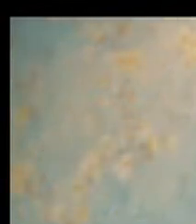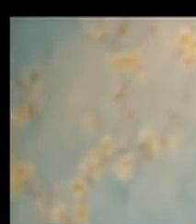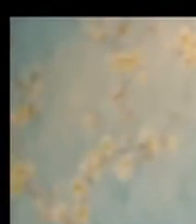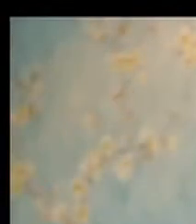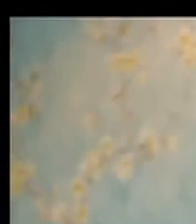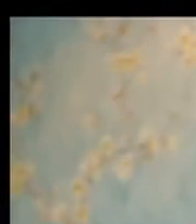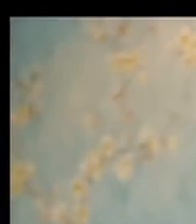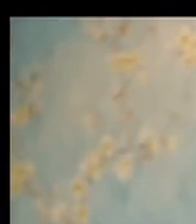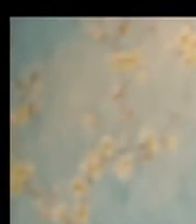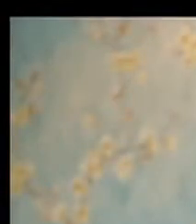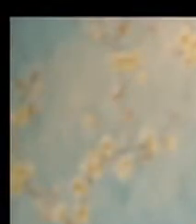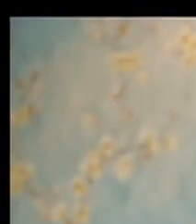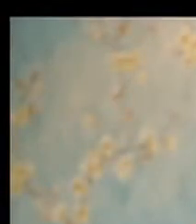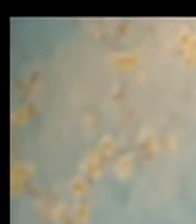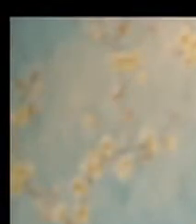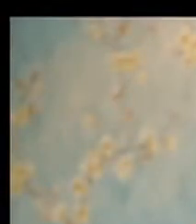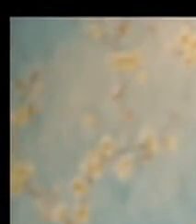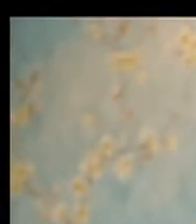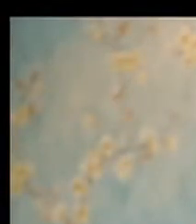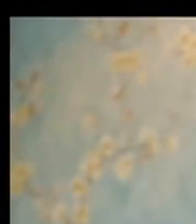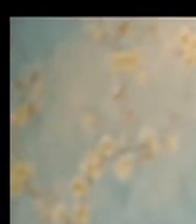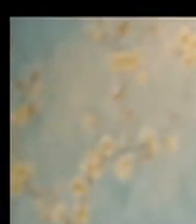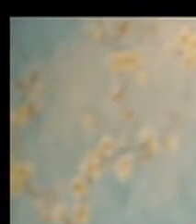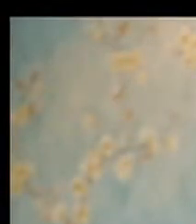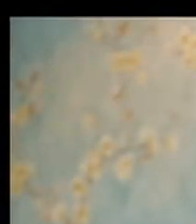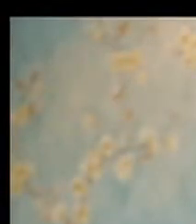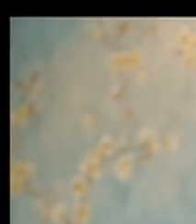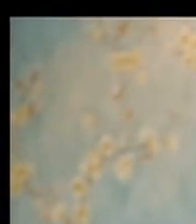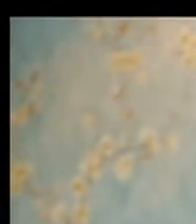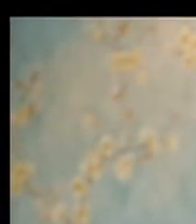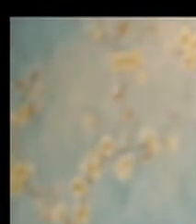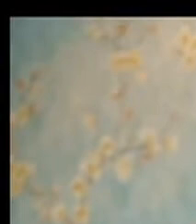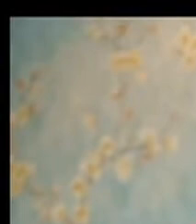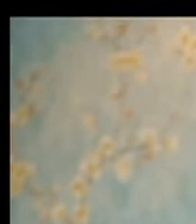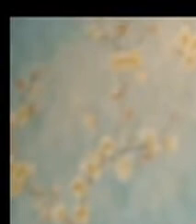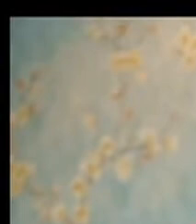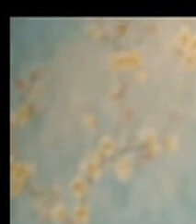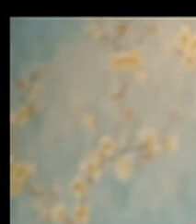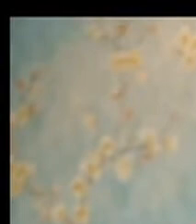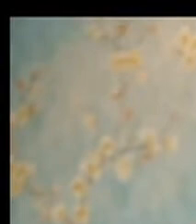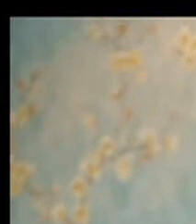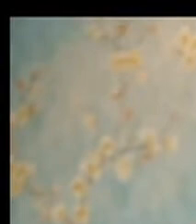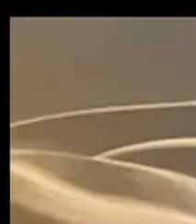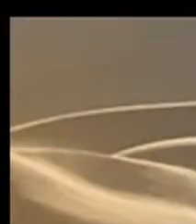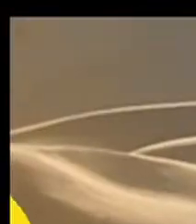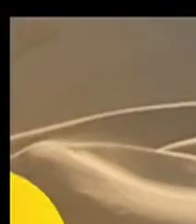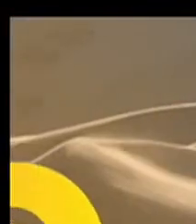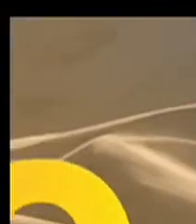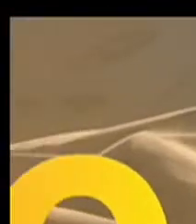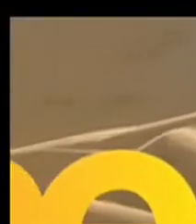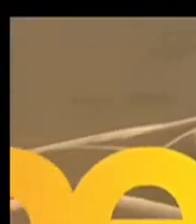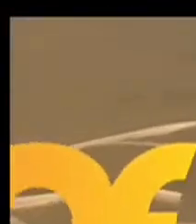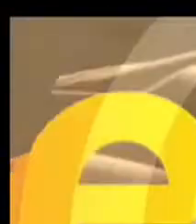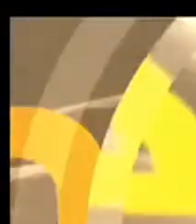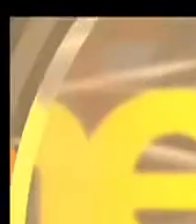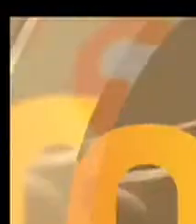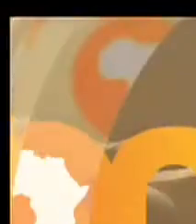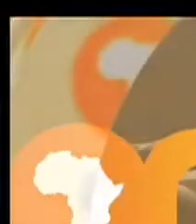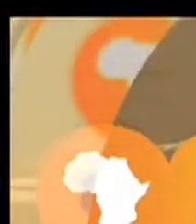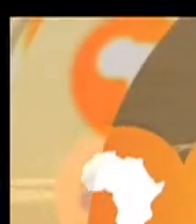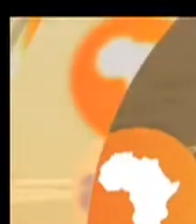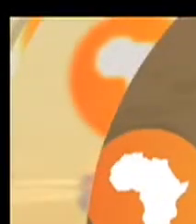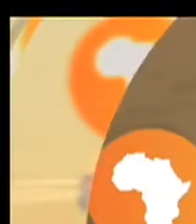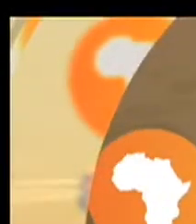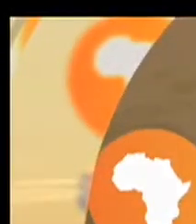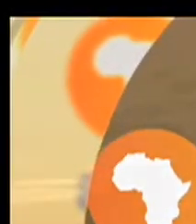you're wondering love what what does it really mean someone is telling you i love you but if you love me show me that you love